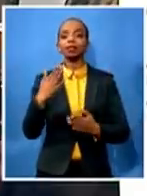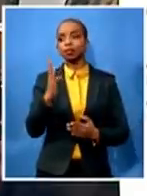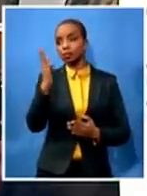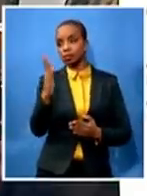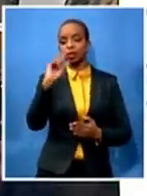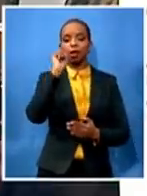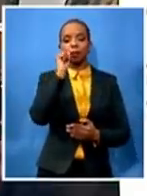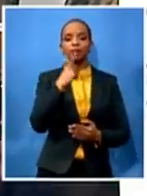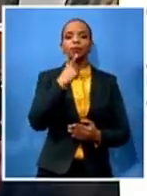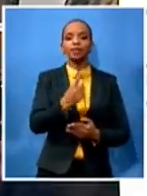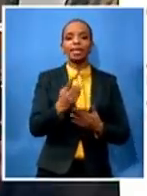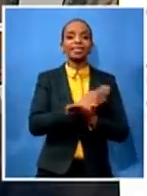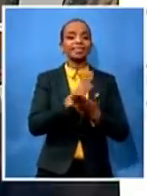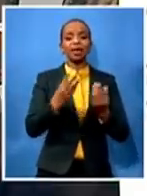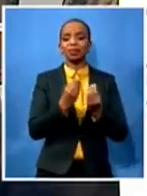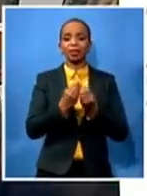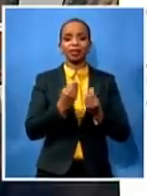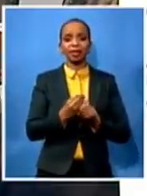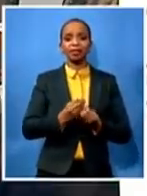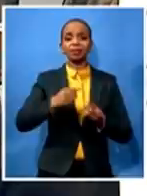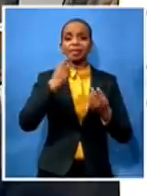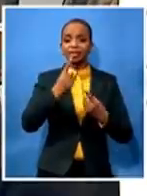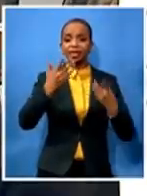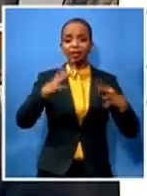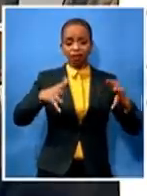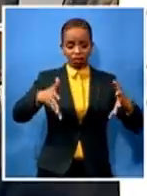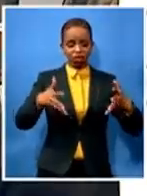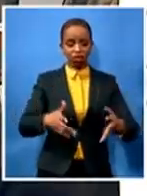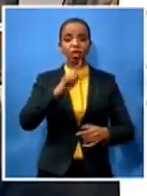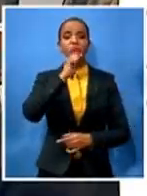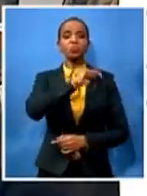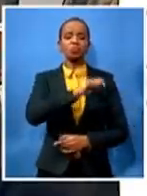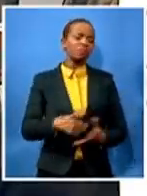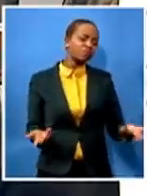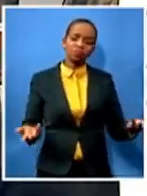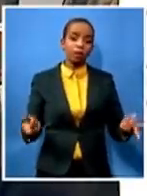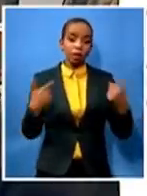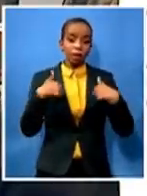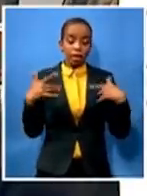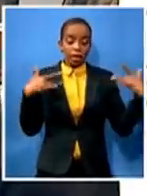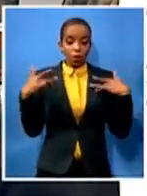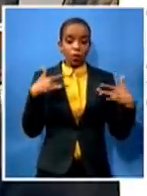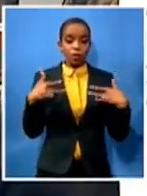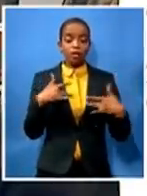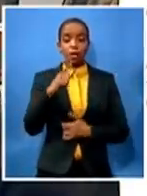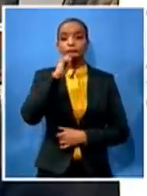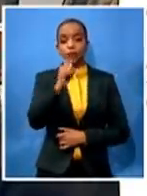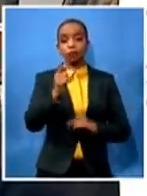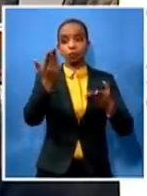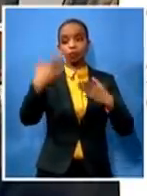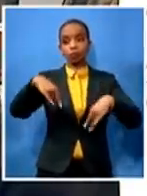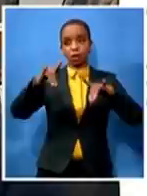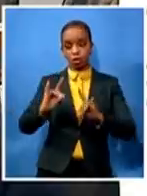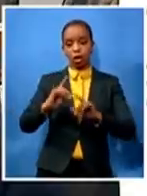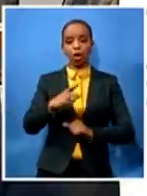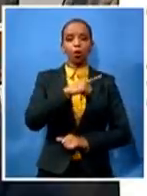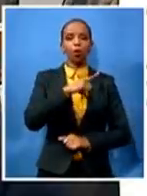i find it very concerning chair that having been at pains to cooperate a lot